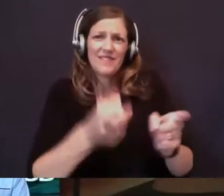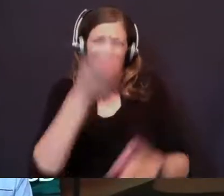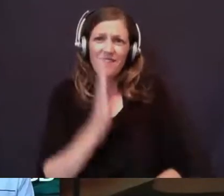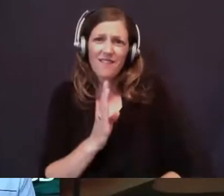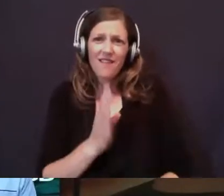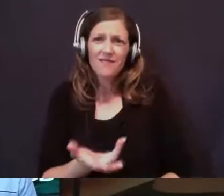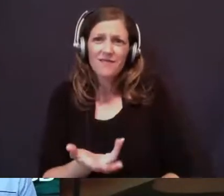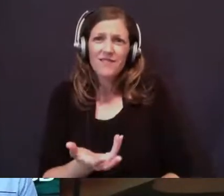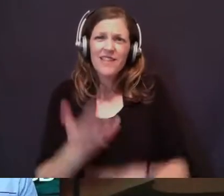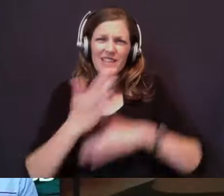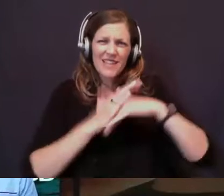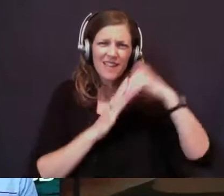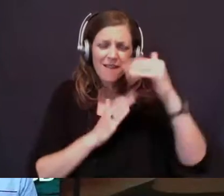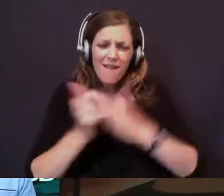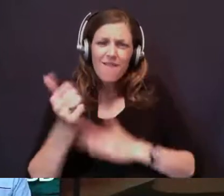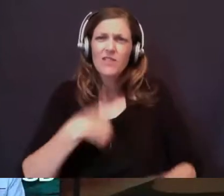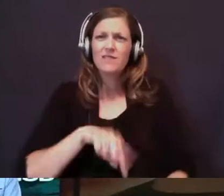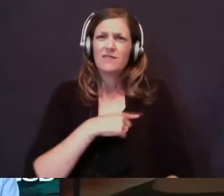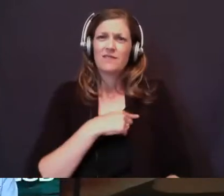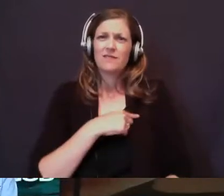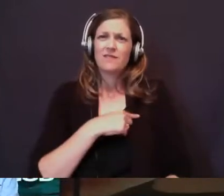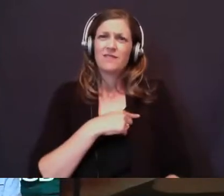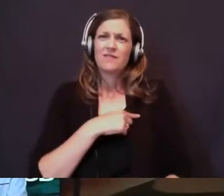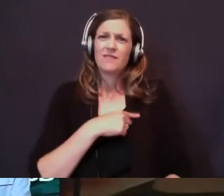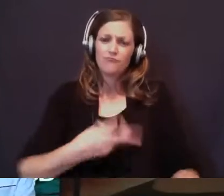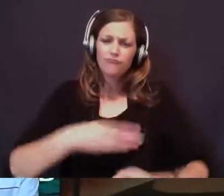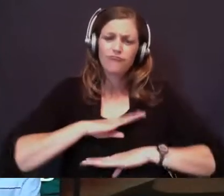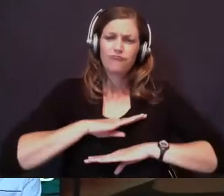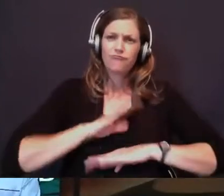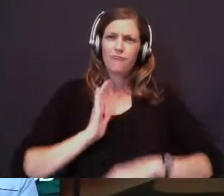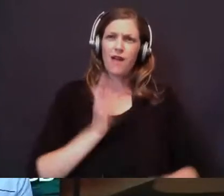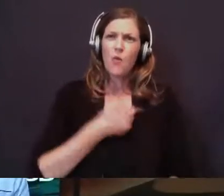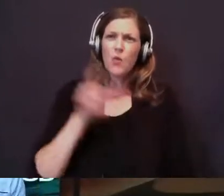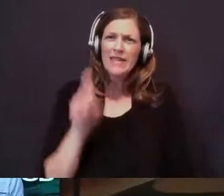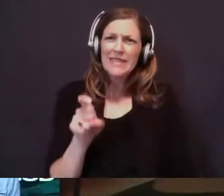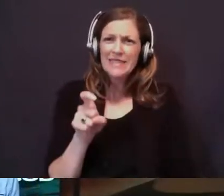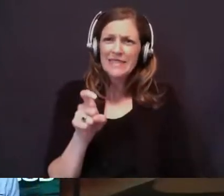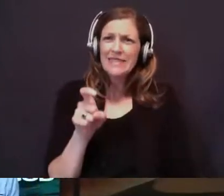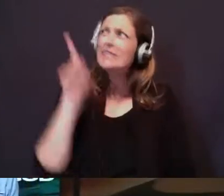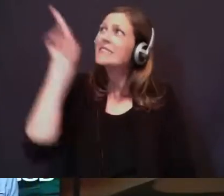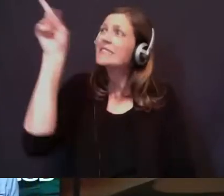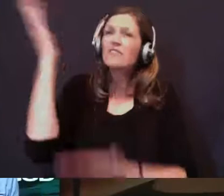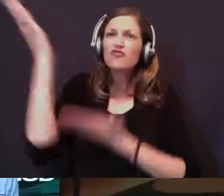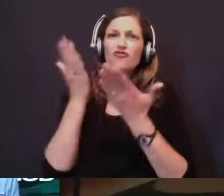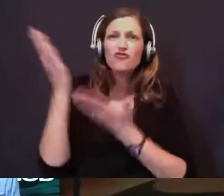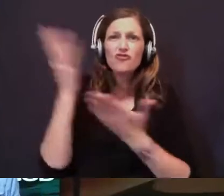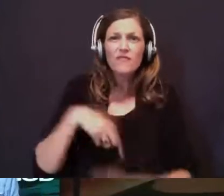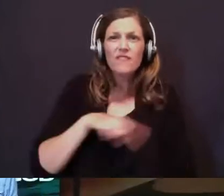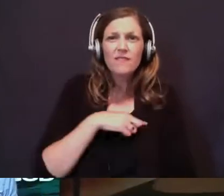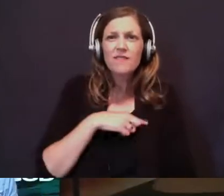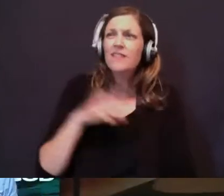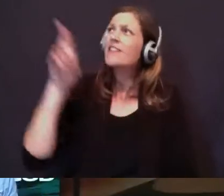He comforts us. He meets our needs. He serves us. He is gracious